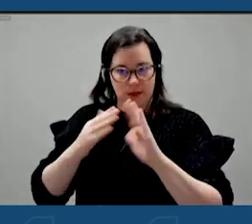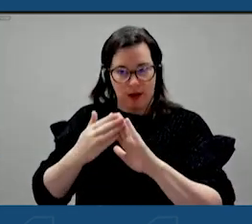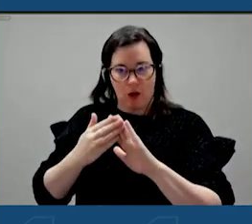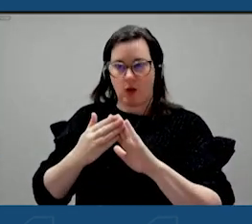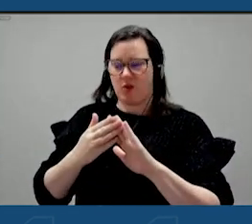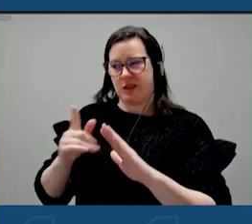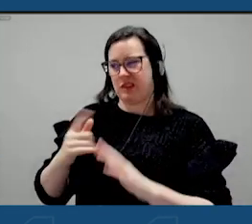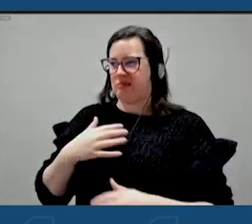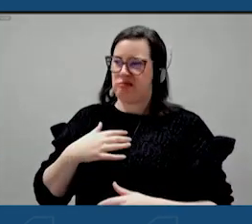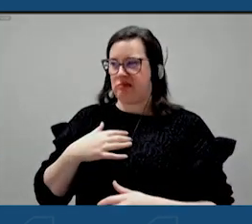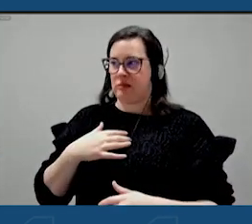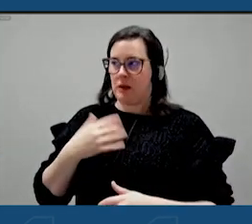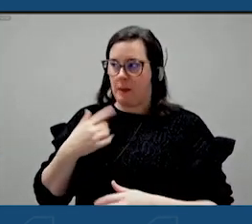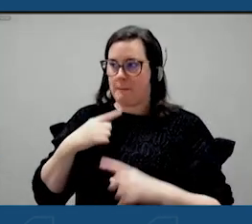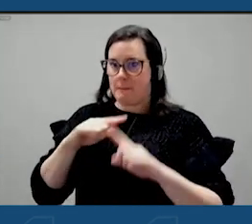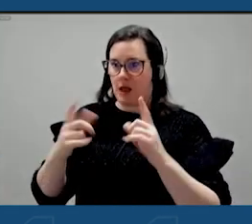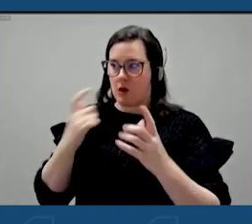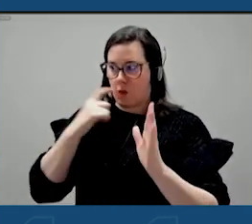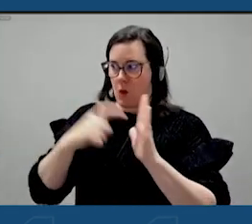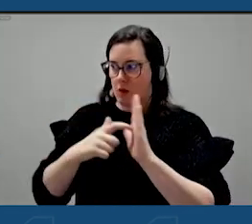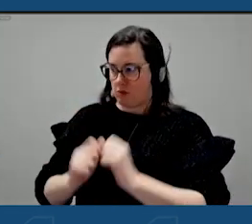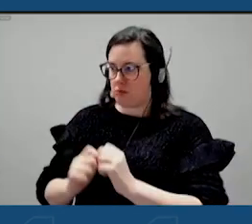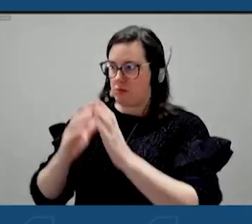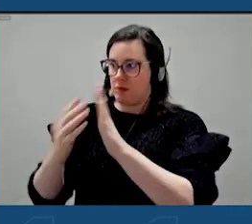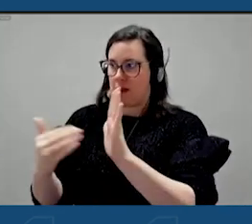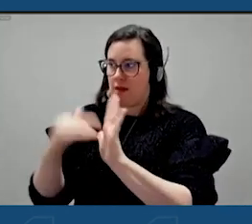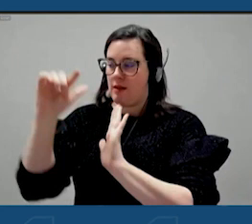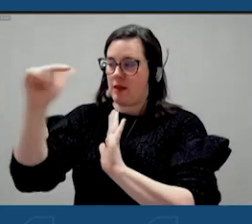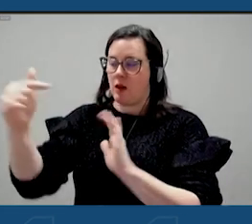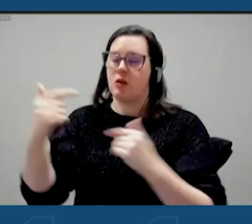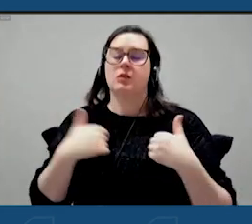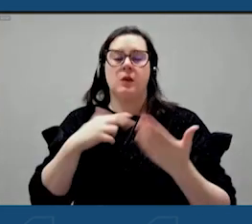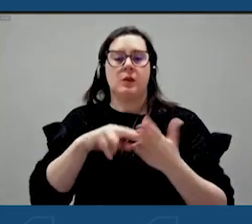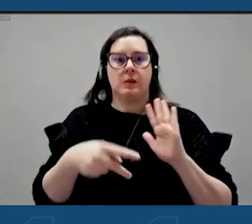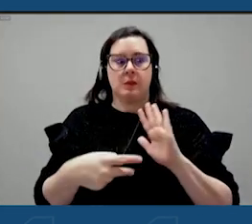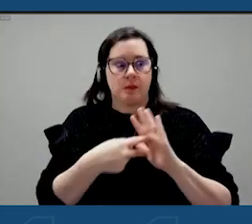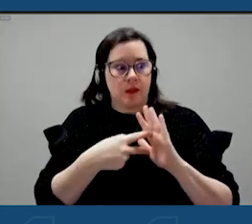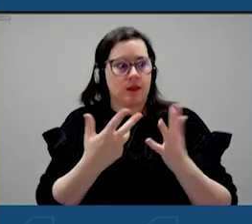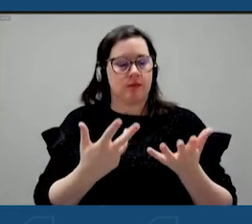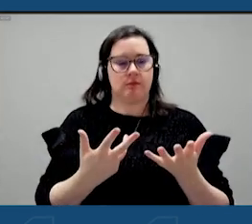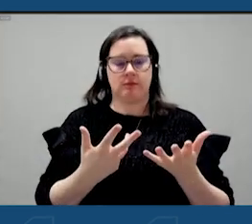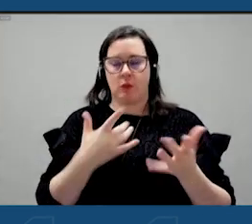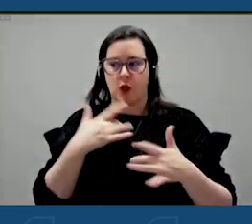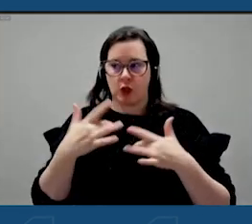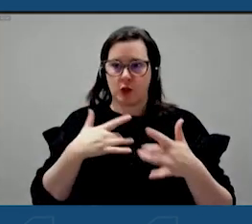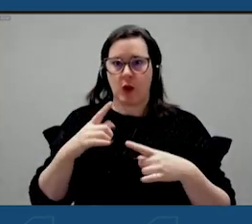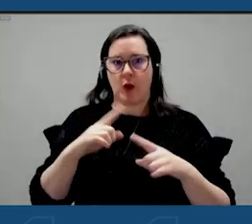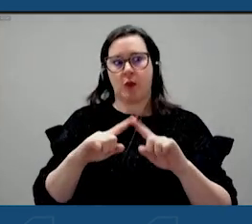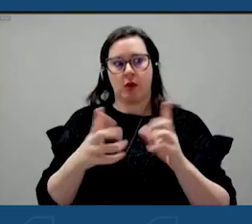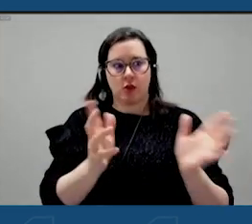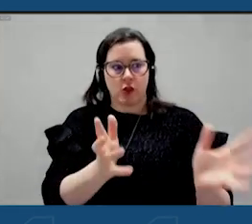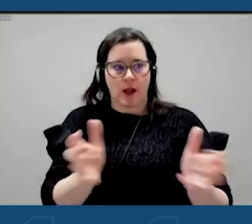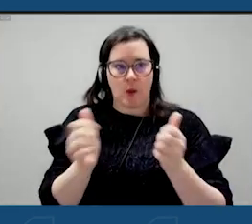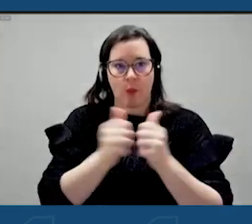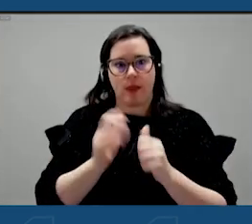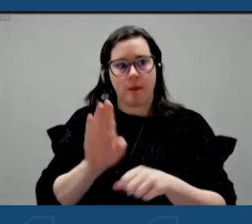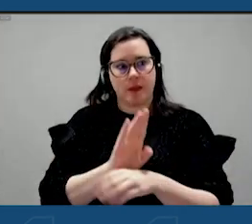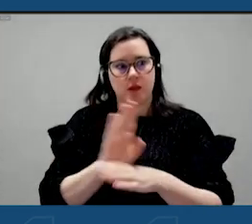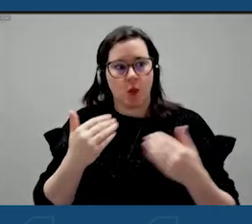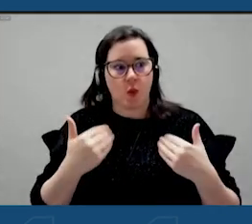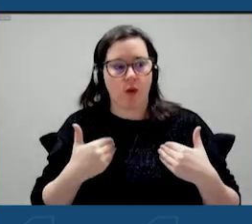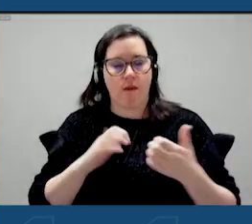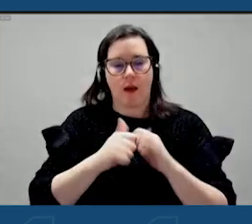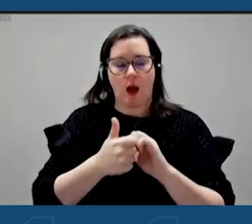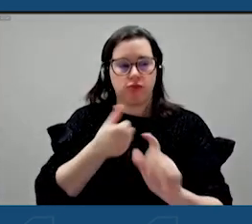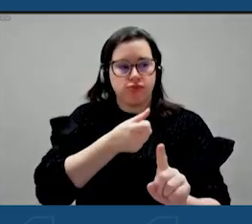the value of these initiatives. So we, we walked, we talked to the business owners hit so hard by the pandemic. Uh, I think we went to the coffee